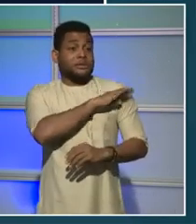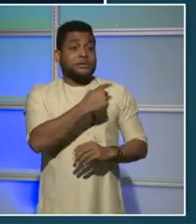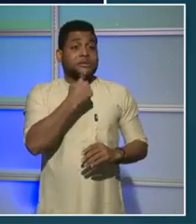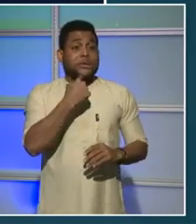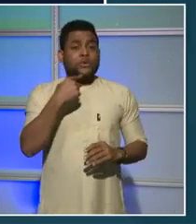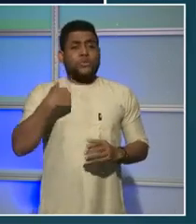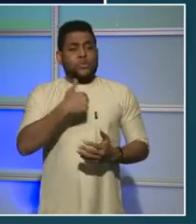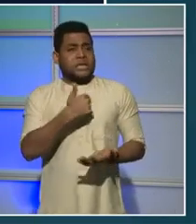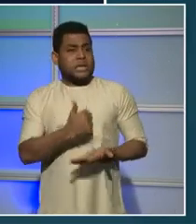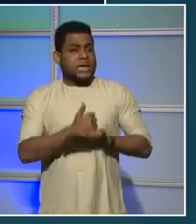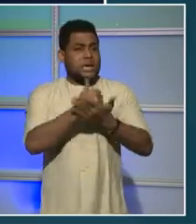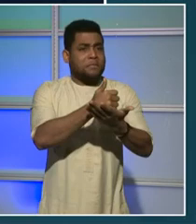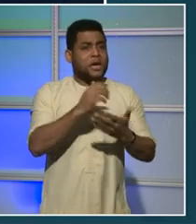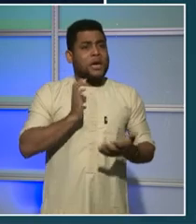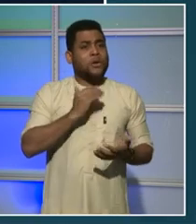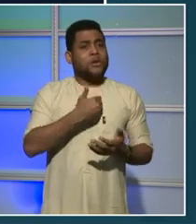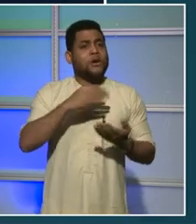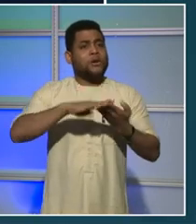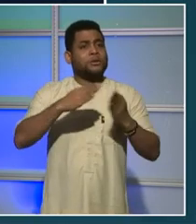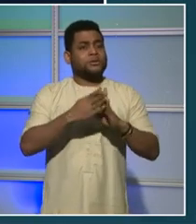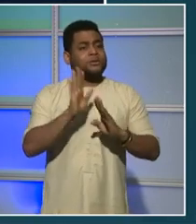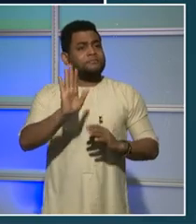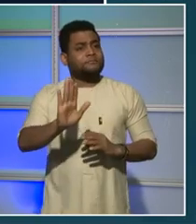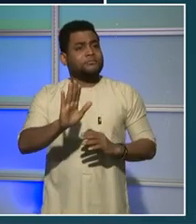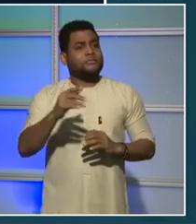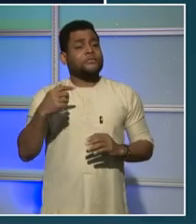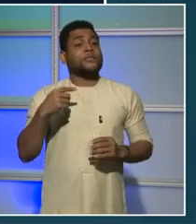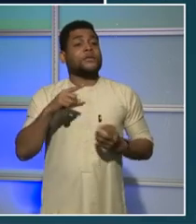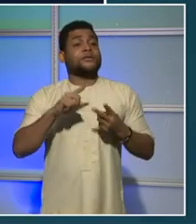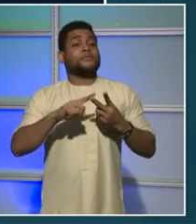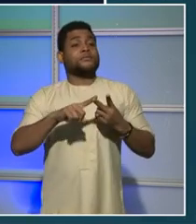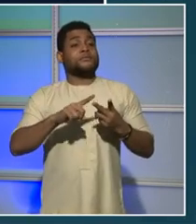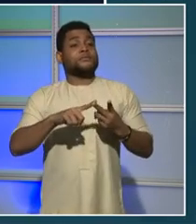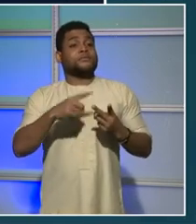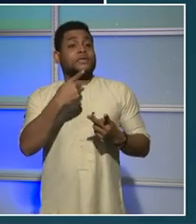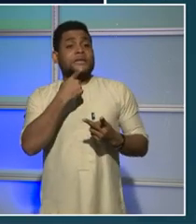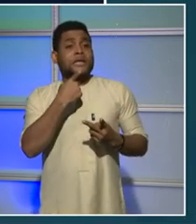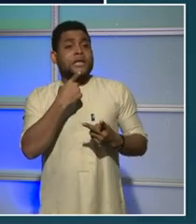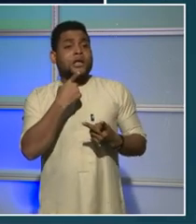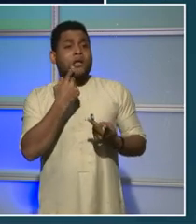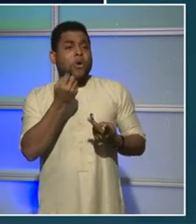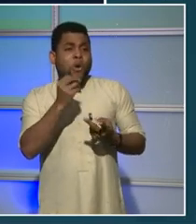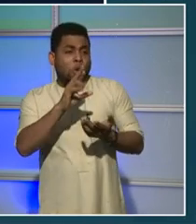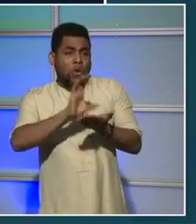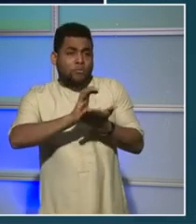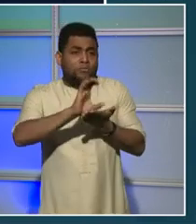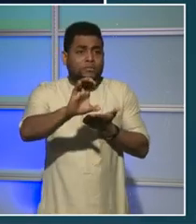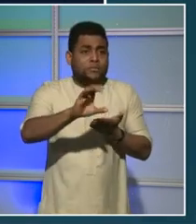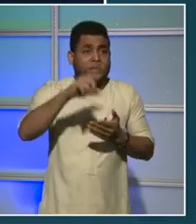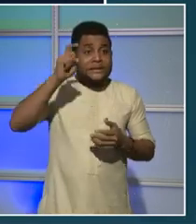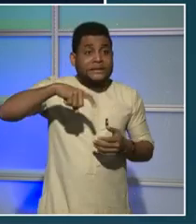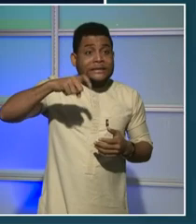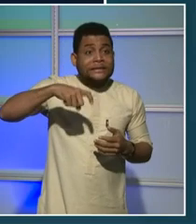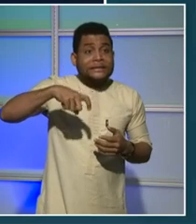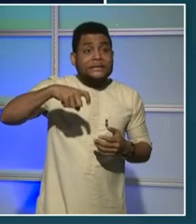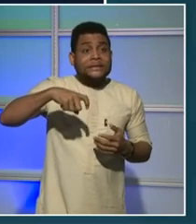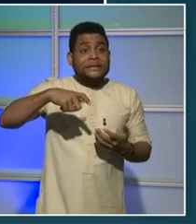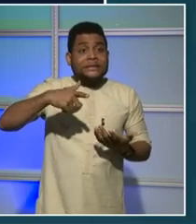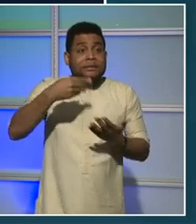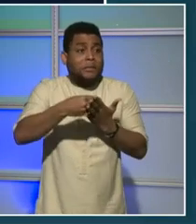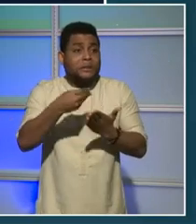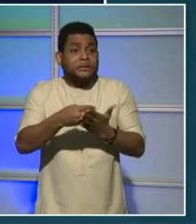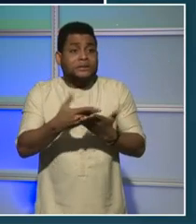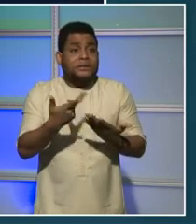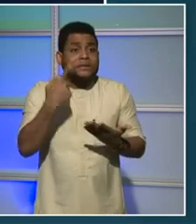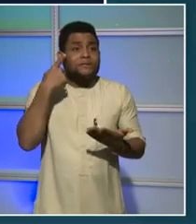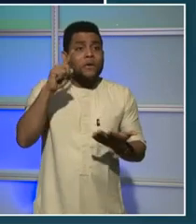fallen in the reels because of troubles, whether it be to provide the necessary cash assistance for people to be able to meet the daily needs of their life,